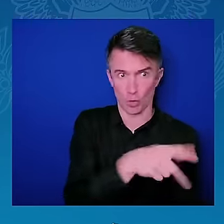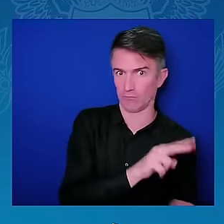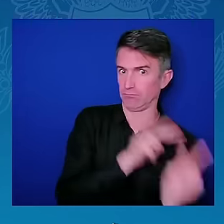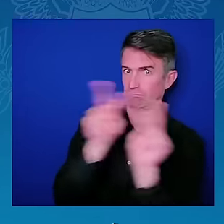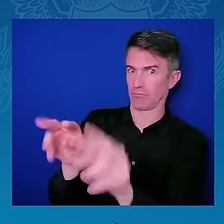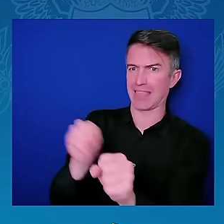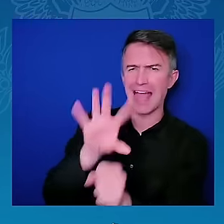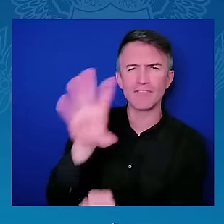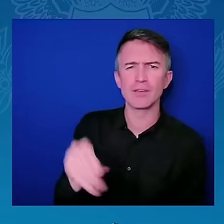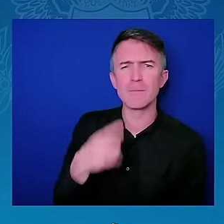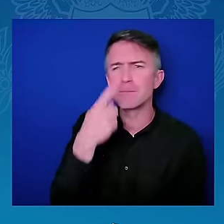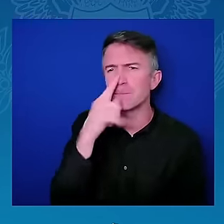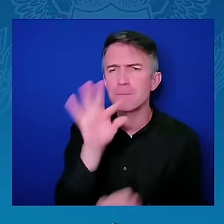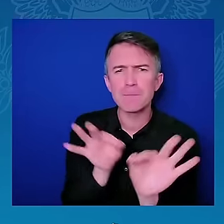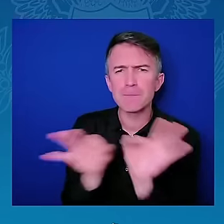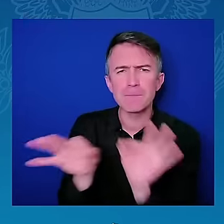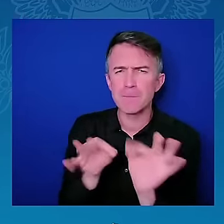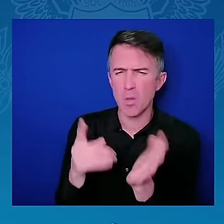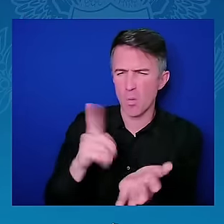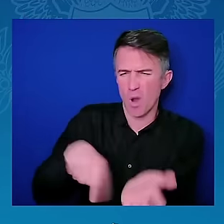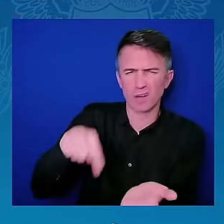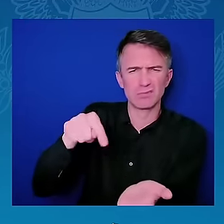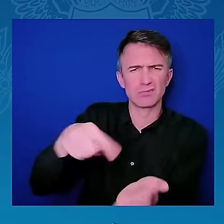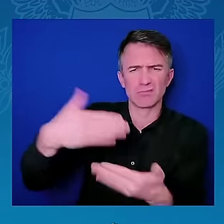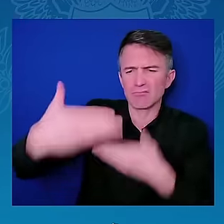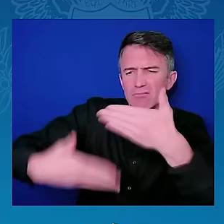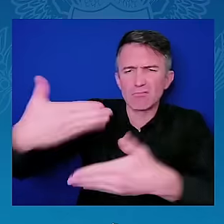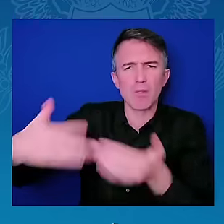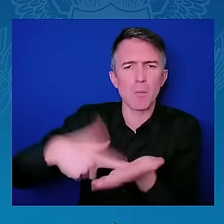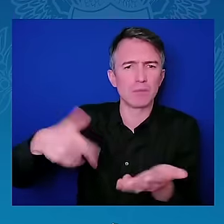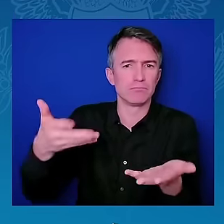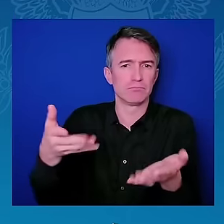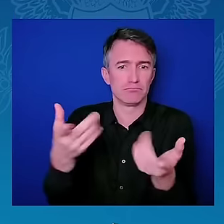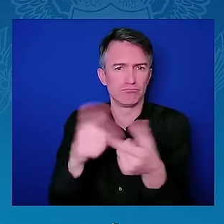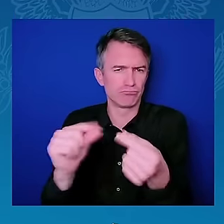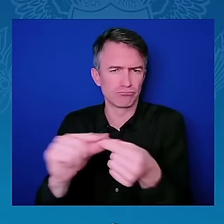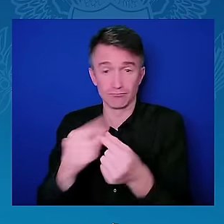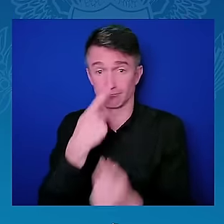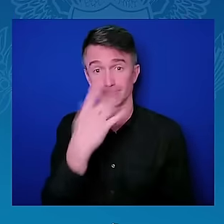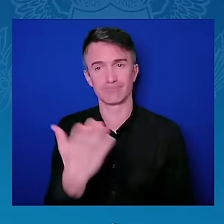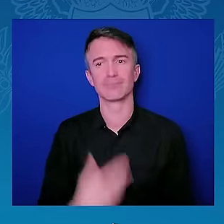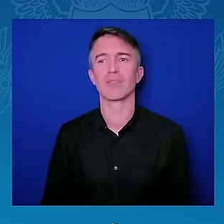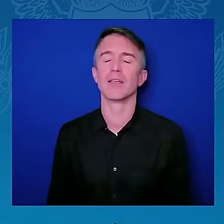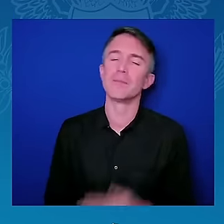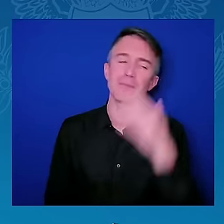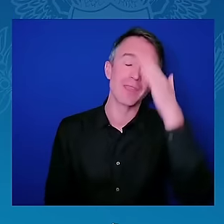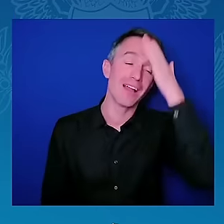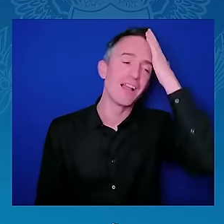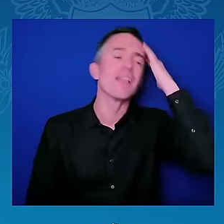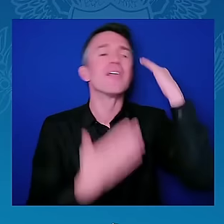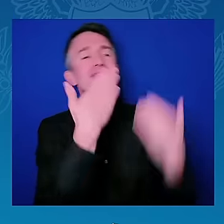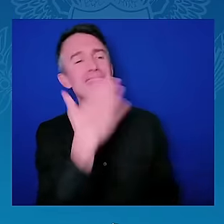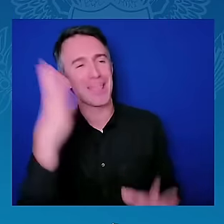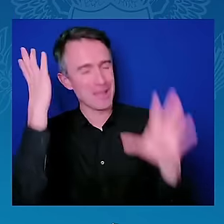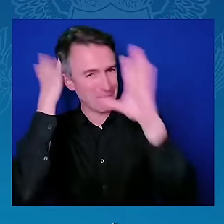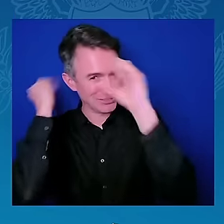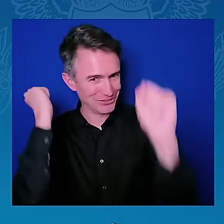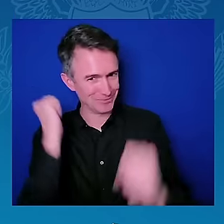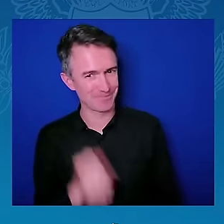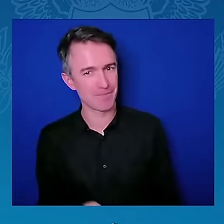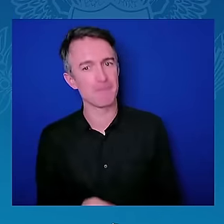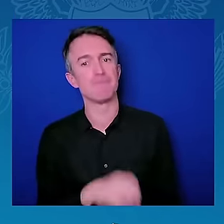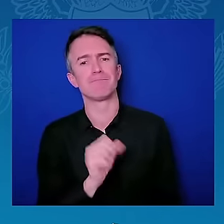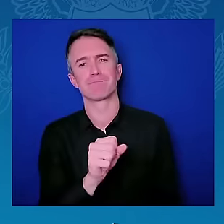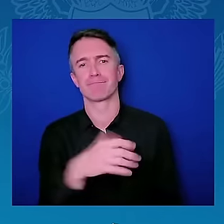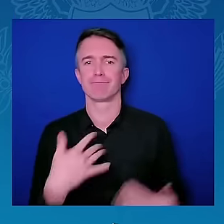of being ambassador. I've known the ambassador for a long time, I say, with a bit of bravado, as a